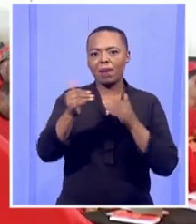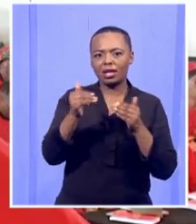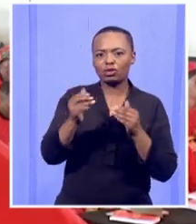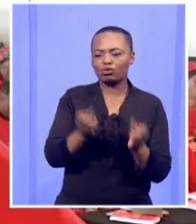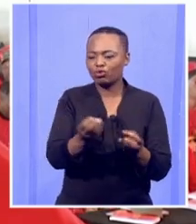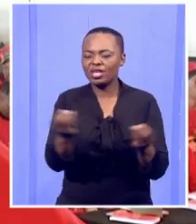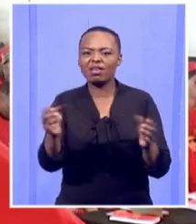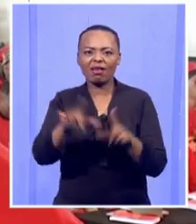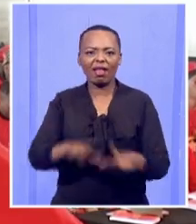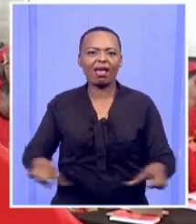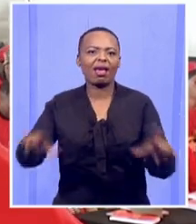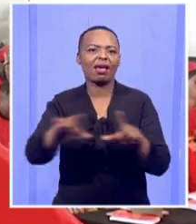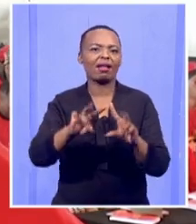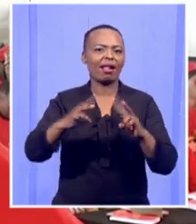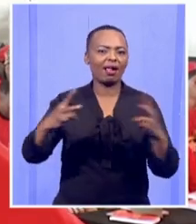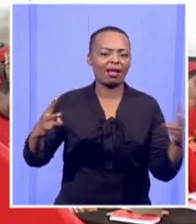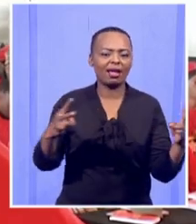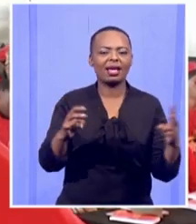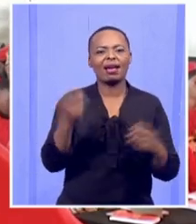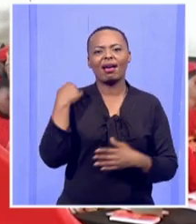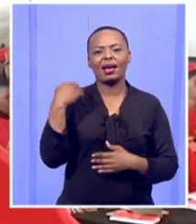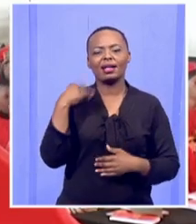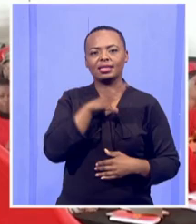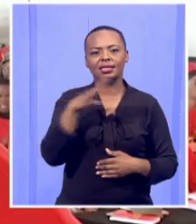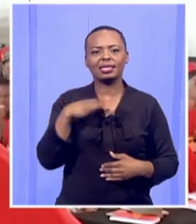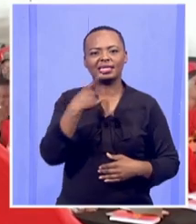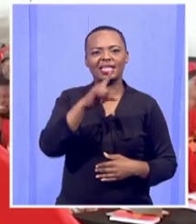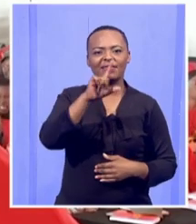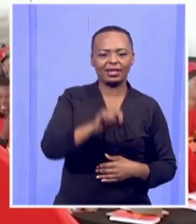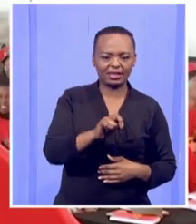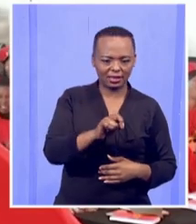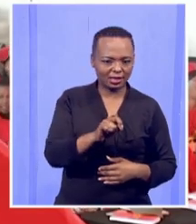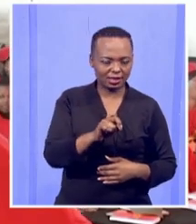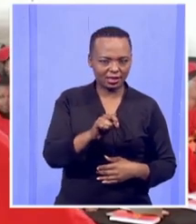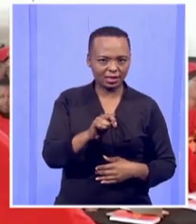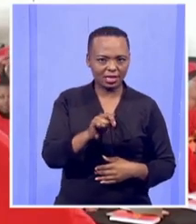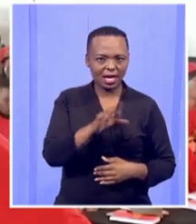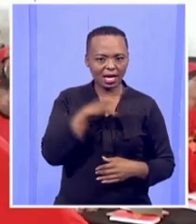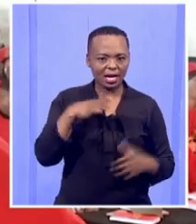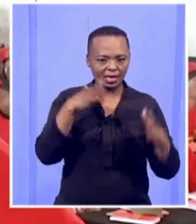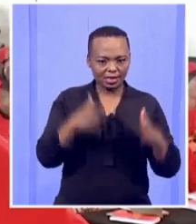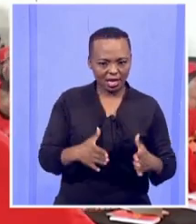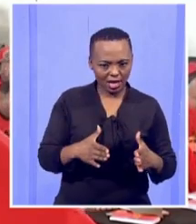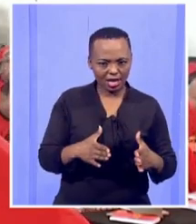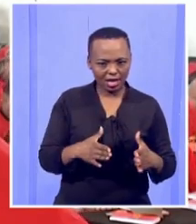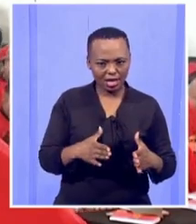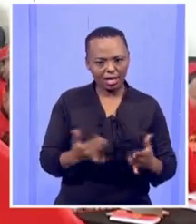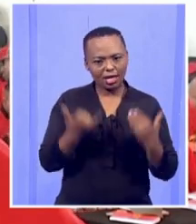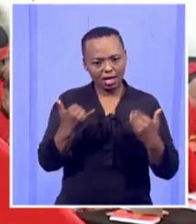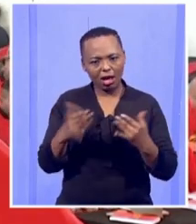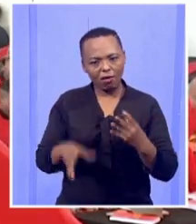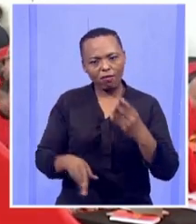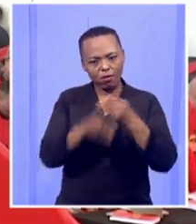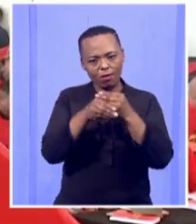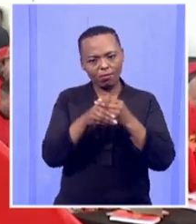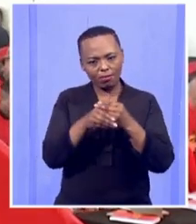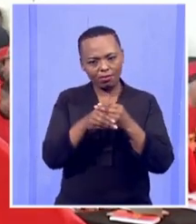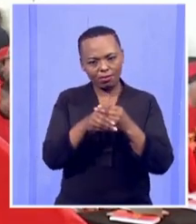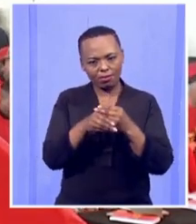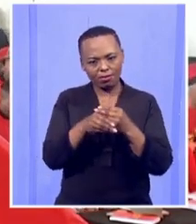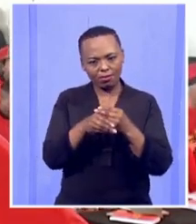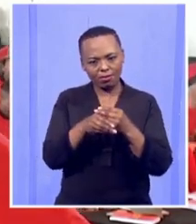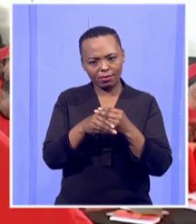For instance, we had 70 councillors in 2016. Now we managed to increase to